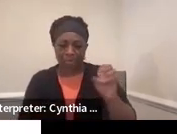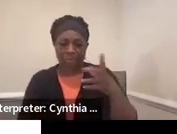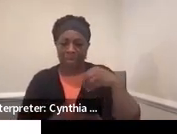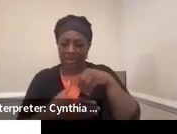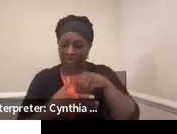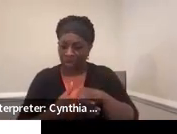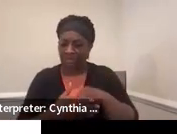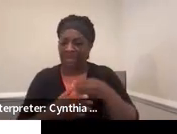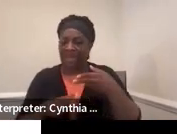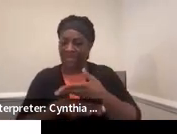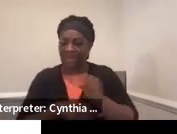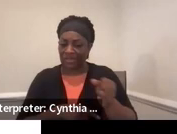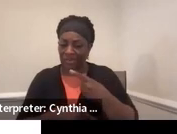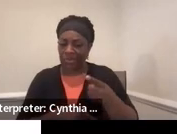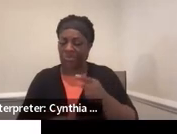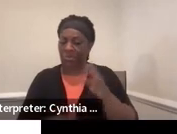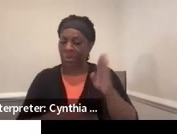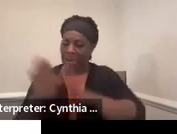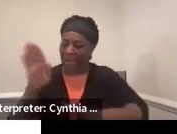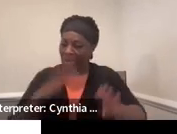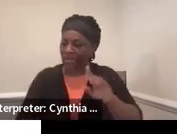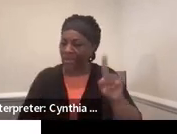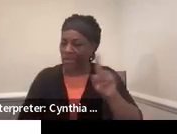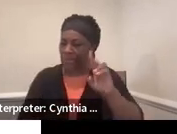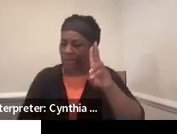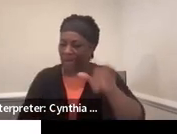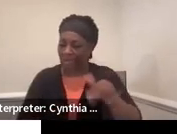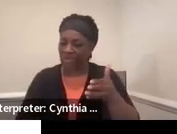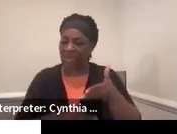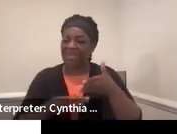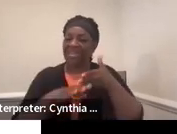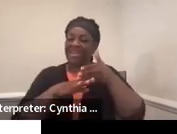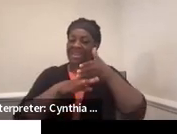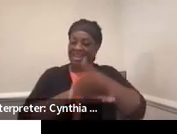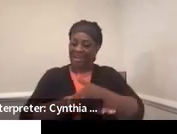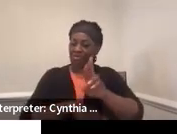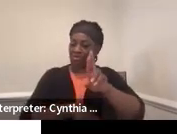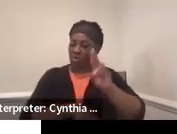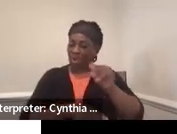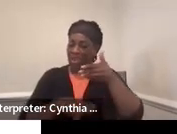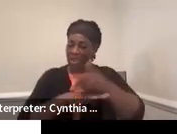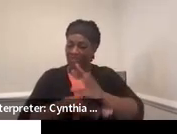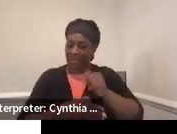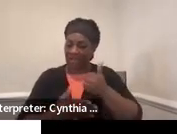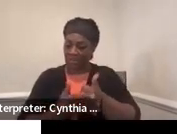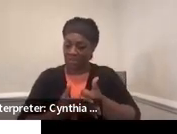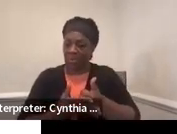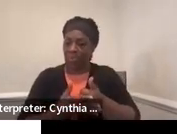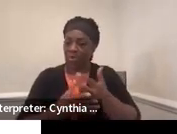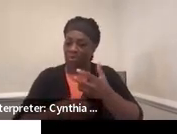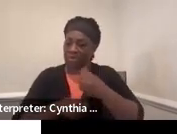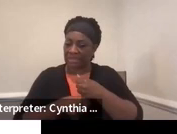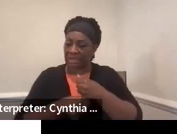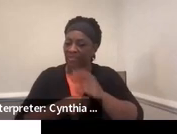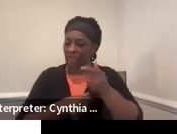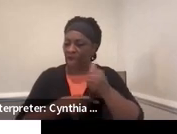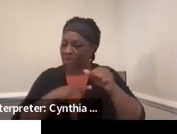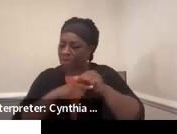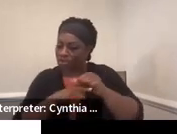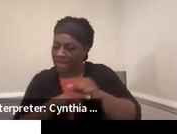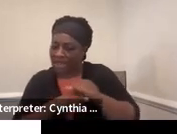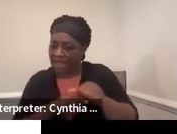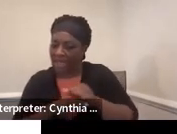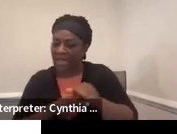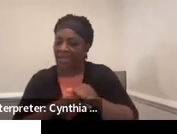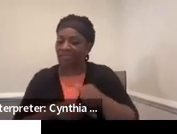After high school, Roy will receive on-the-job training in a pet store or a farm. So why did we not